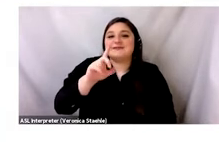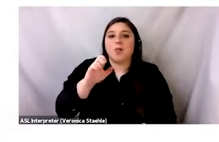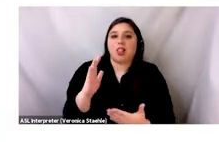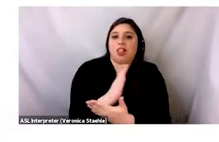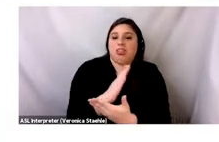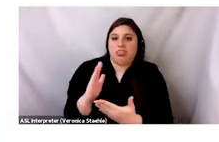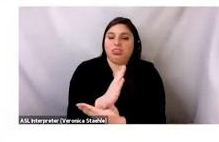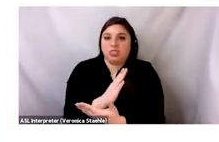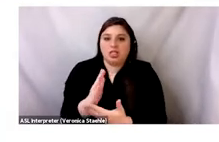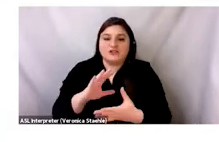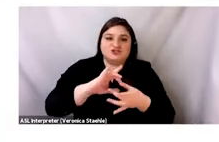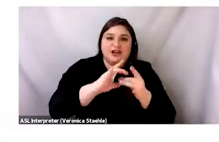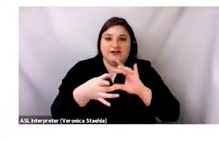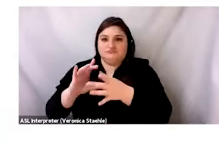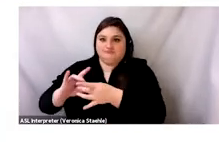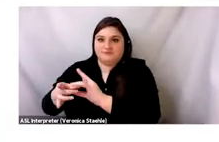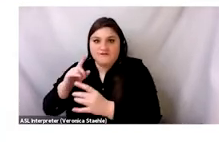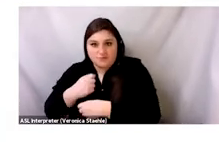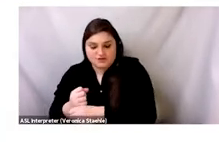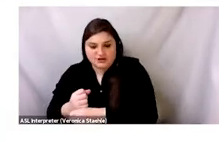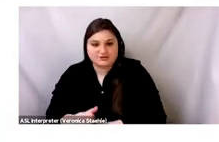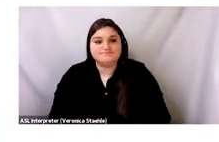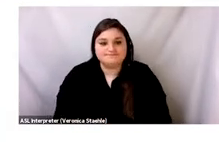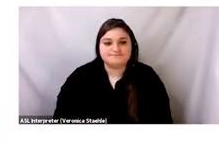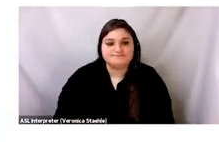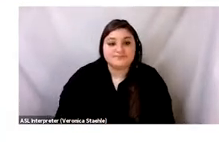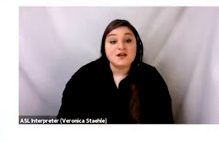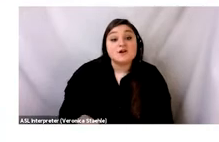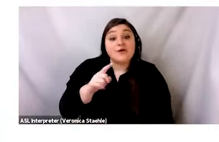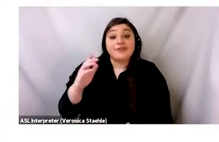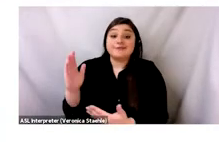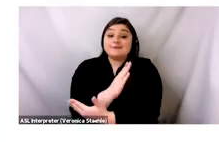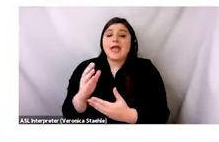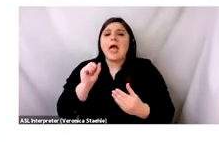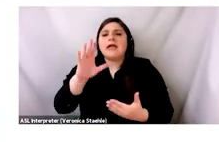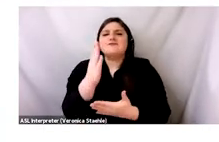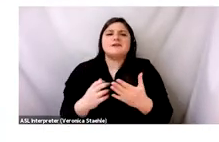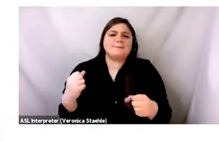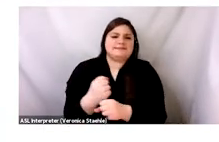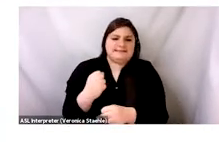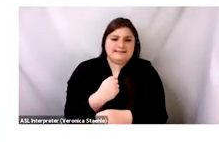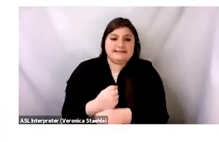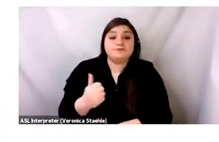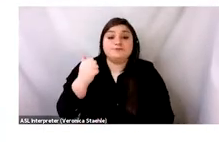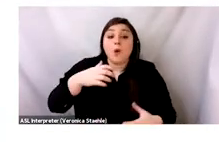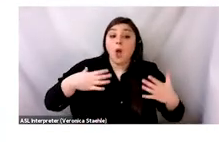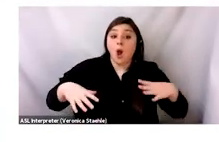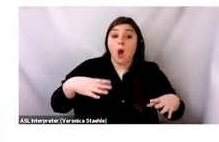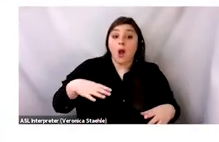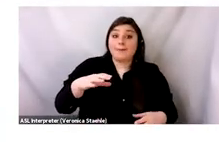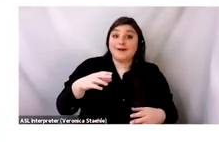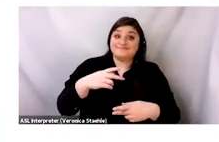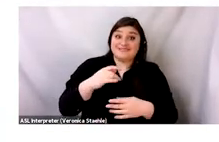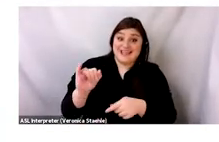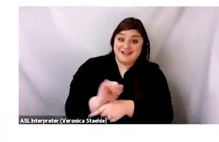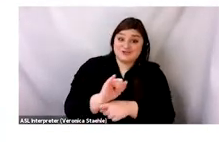the stage by talking about the scale of the waste crisis. The fashion industry produces between 100 billion and 150 billion garments a